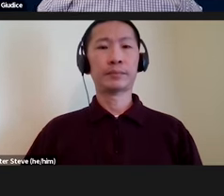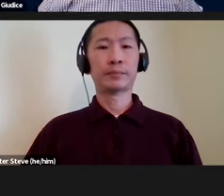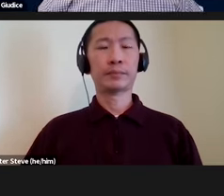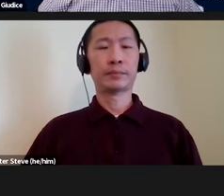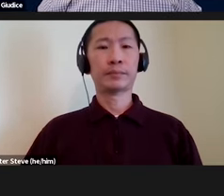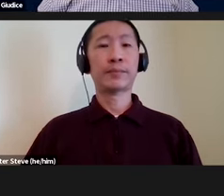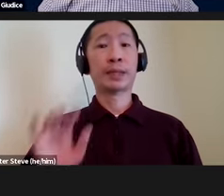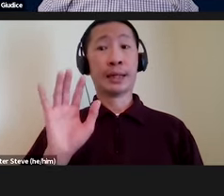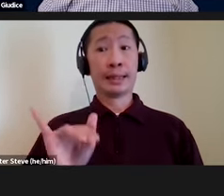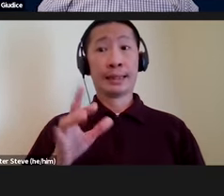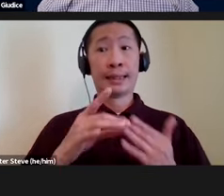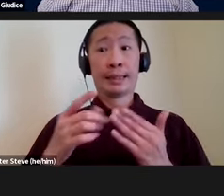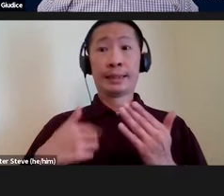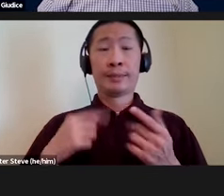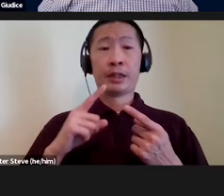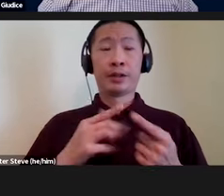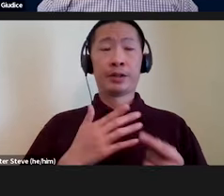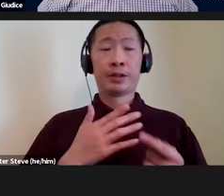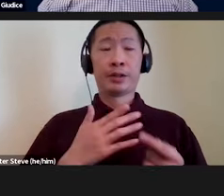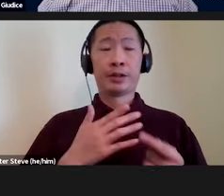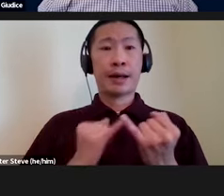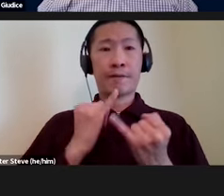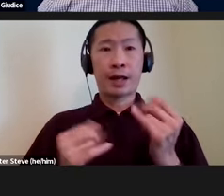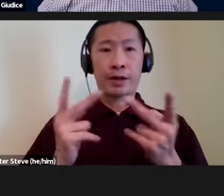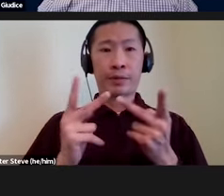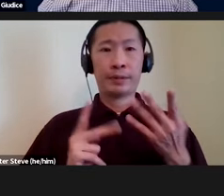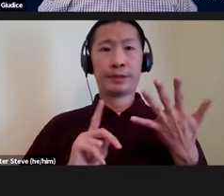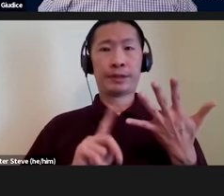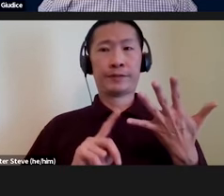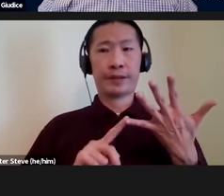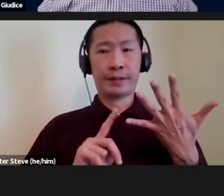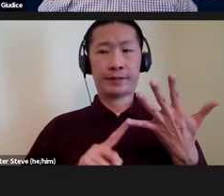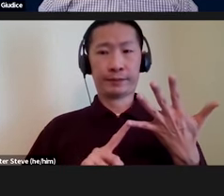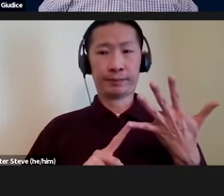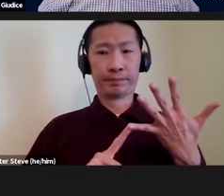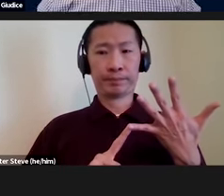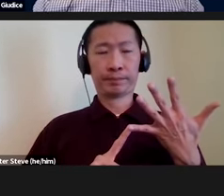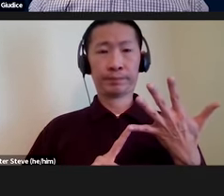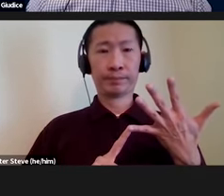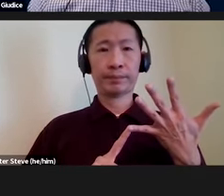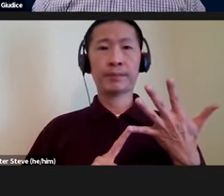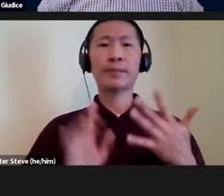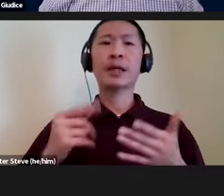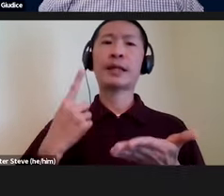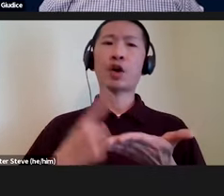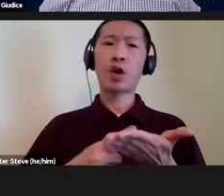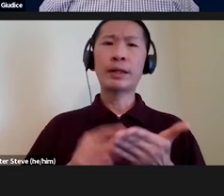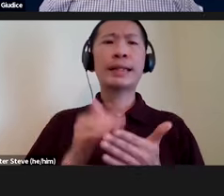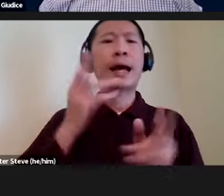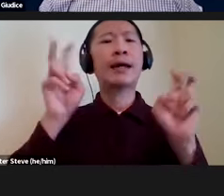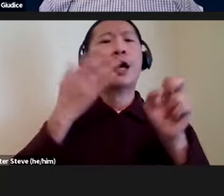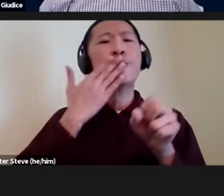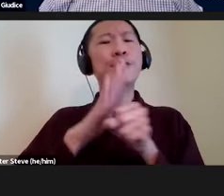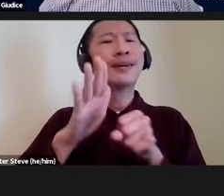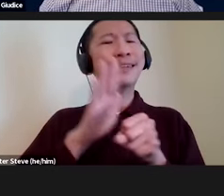This brings me to my final position, position five. And it argues that good enough